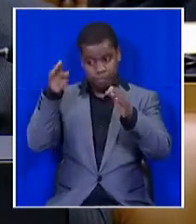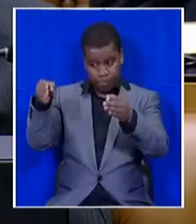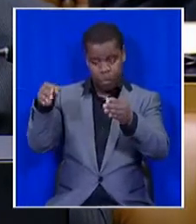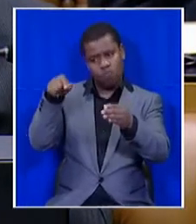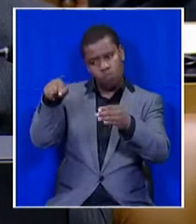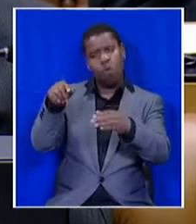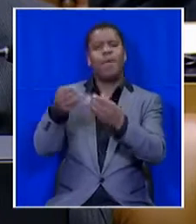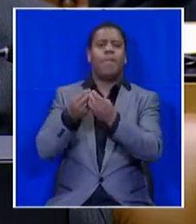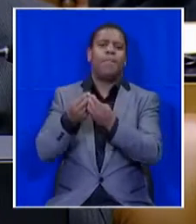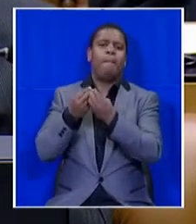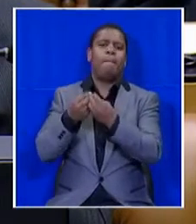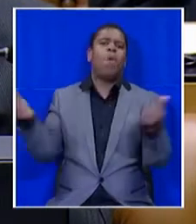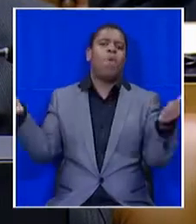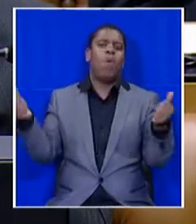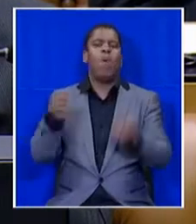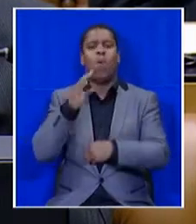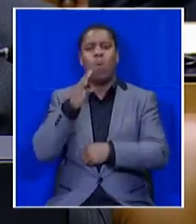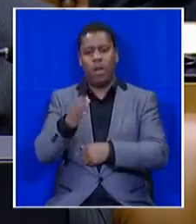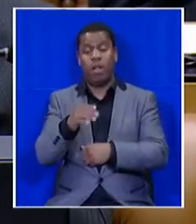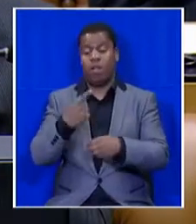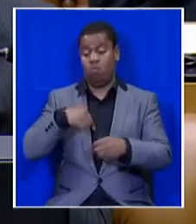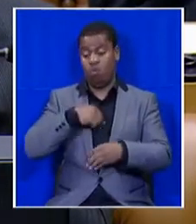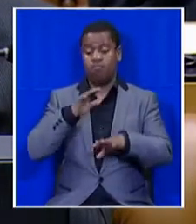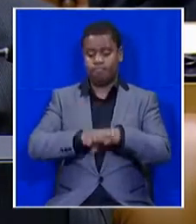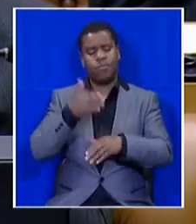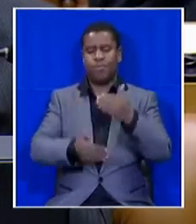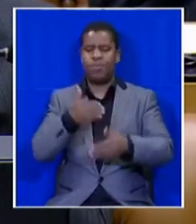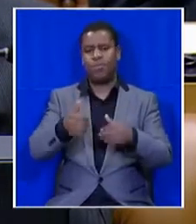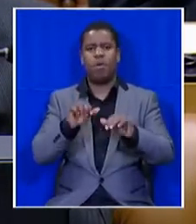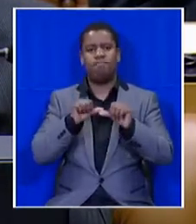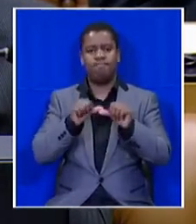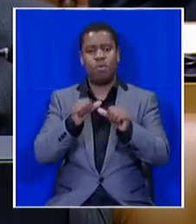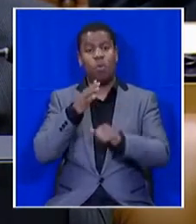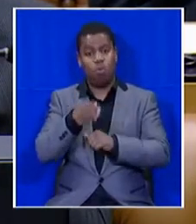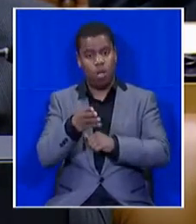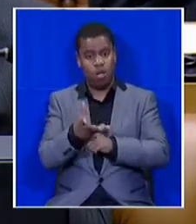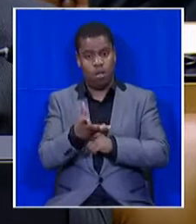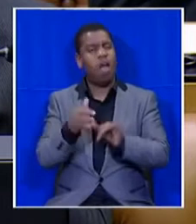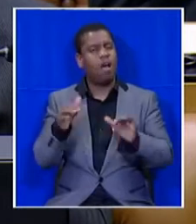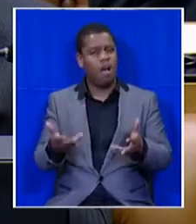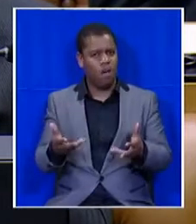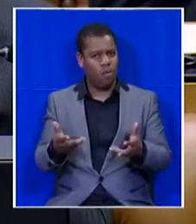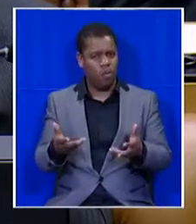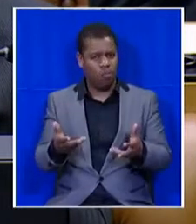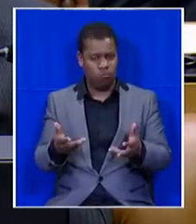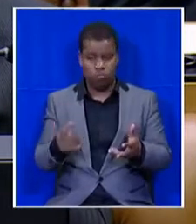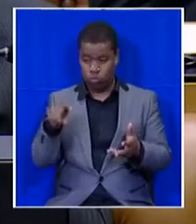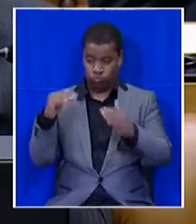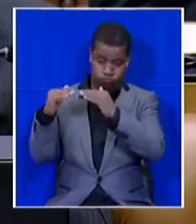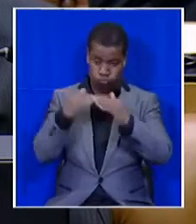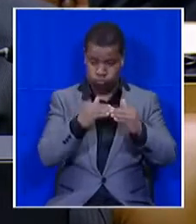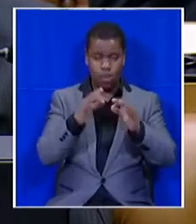bed, and we will be able to proceed forward in a way where there is decorum,